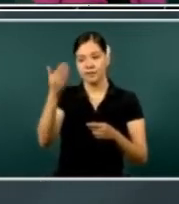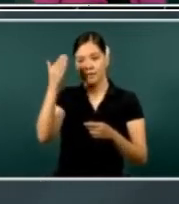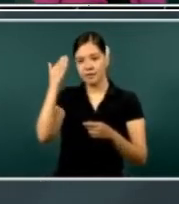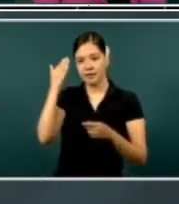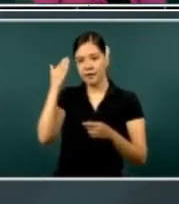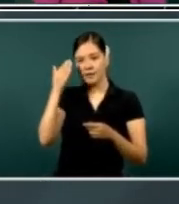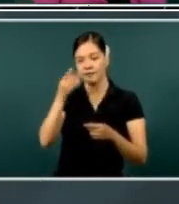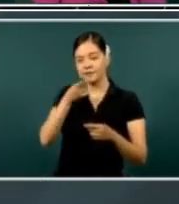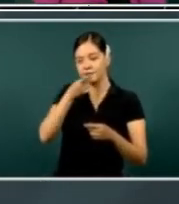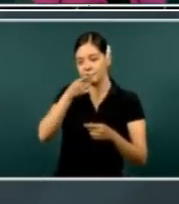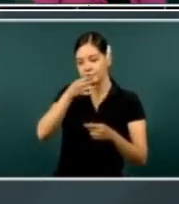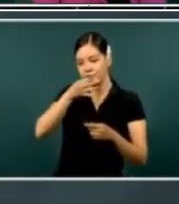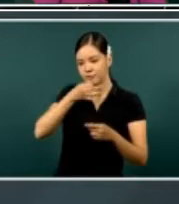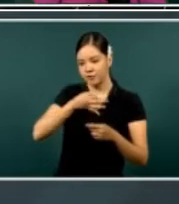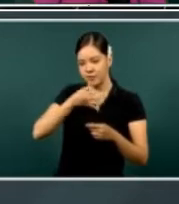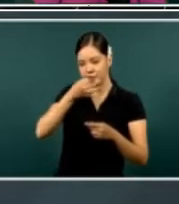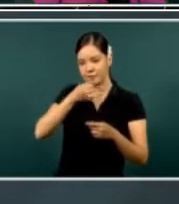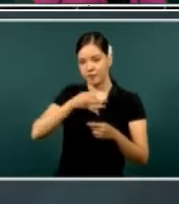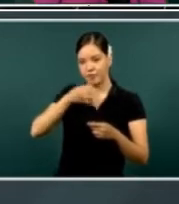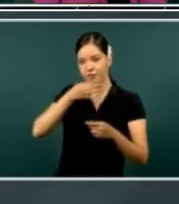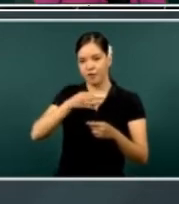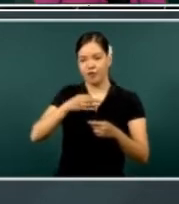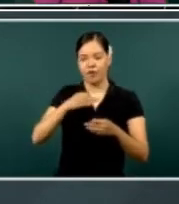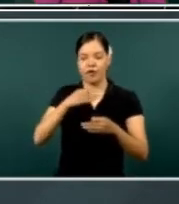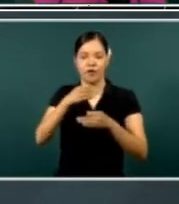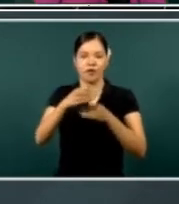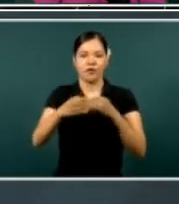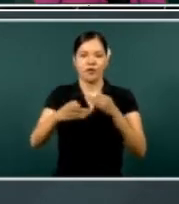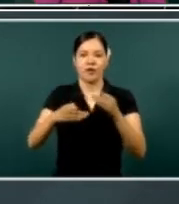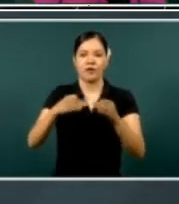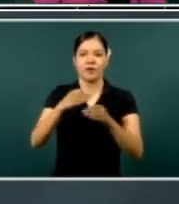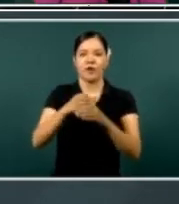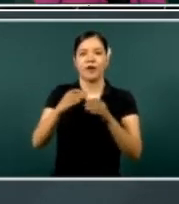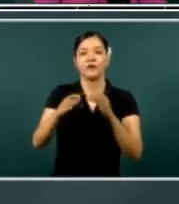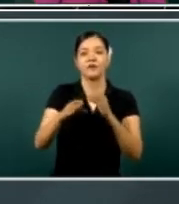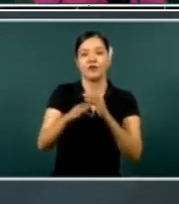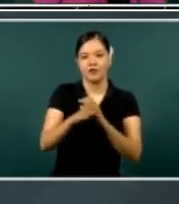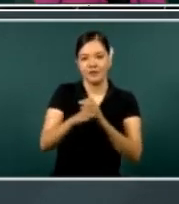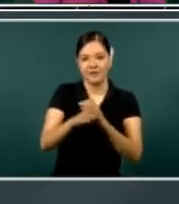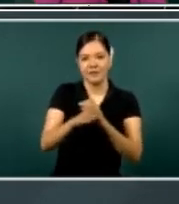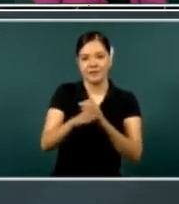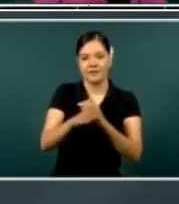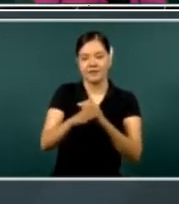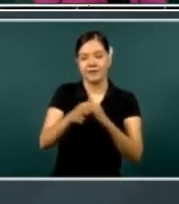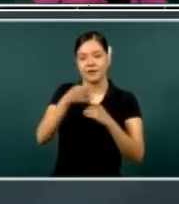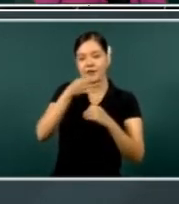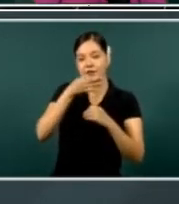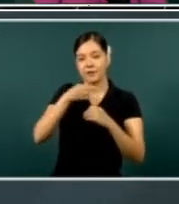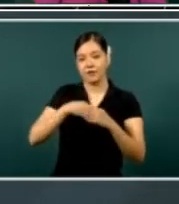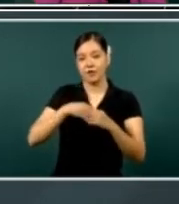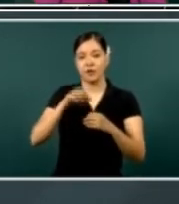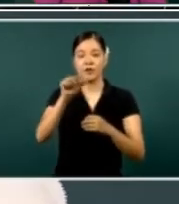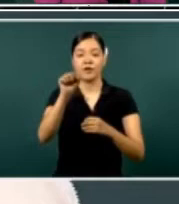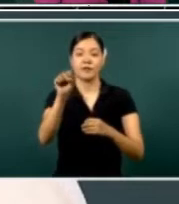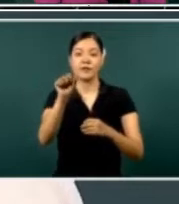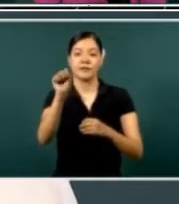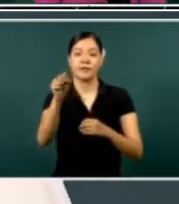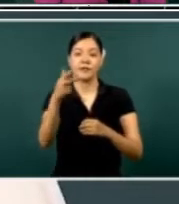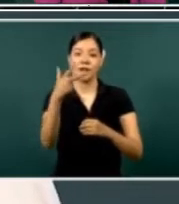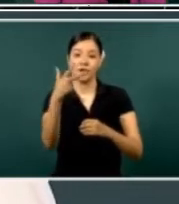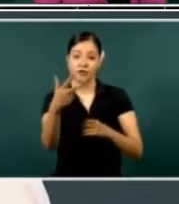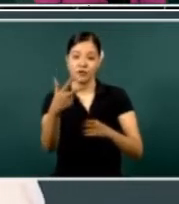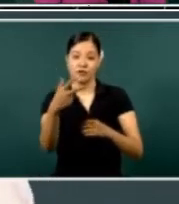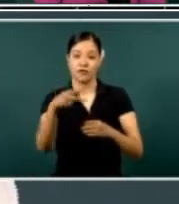we have made a, uh, great, uh, amplified dialogue and consulting of our